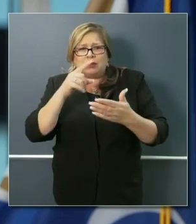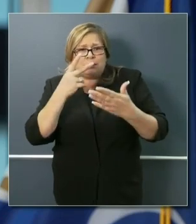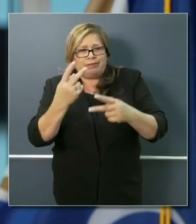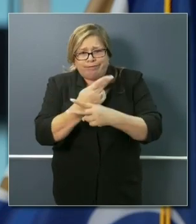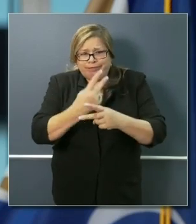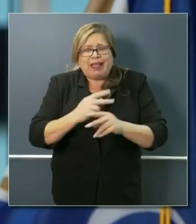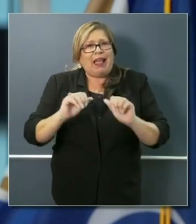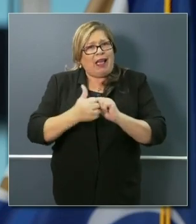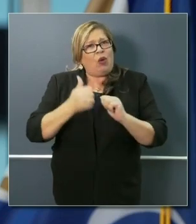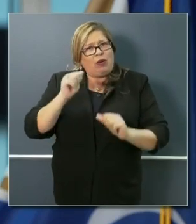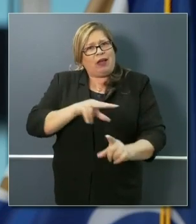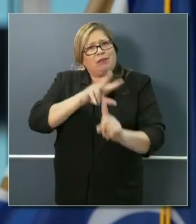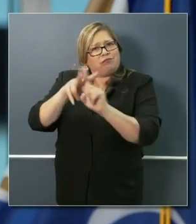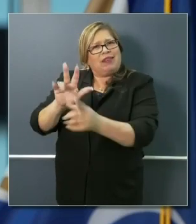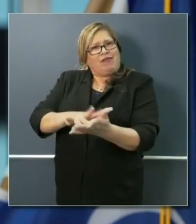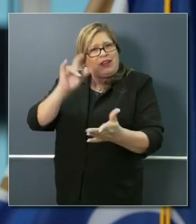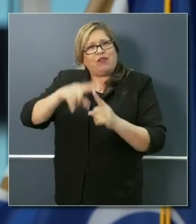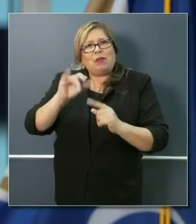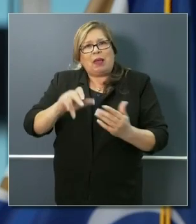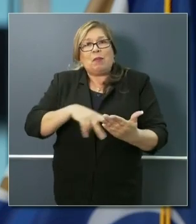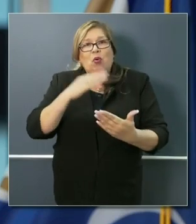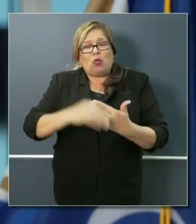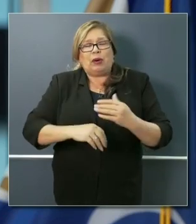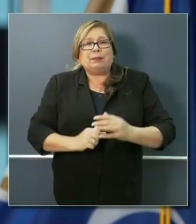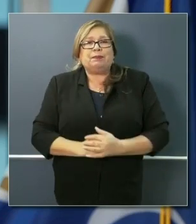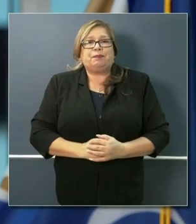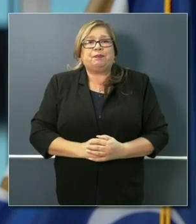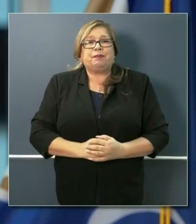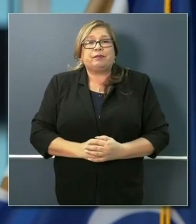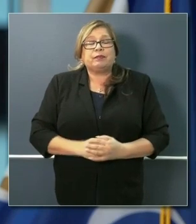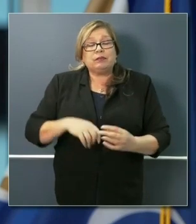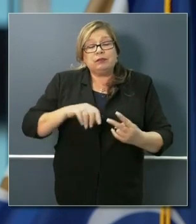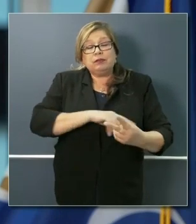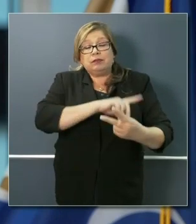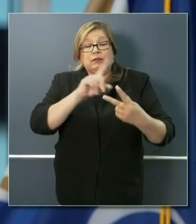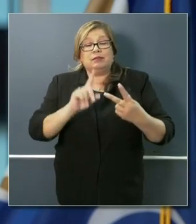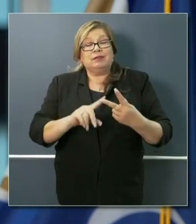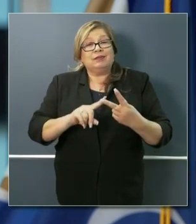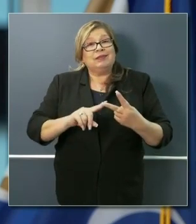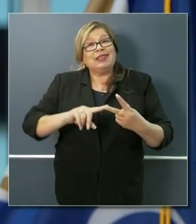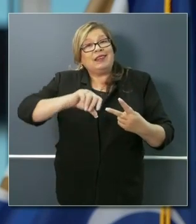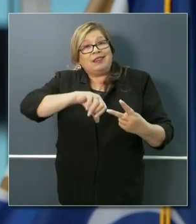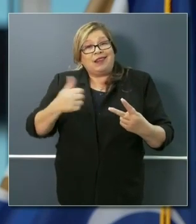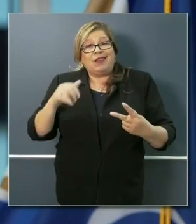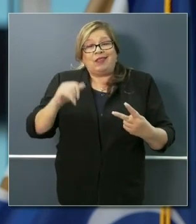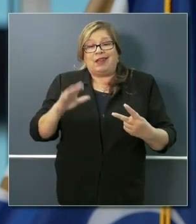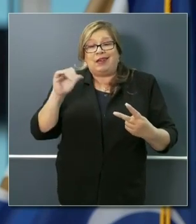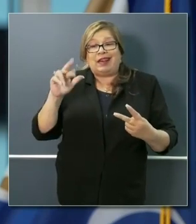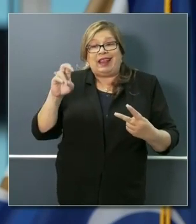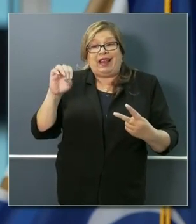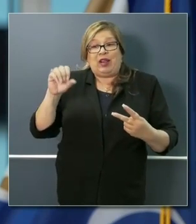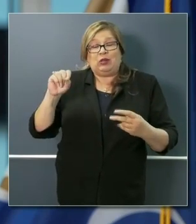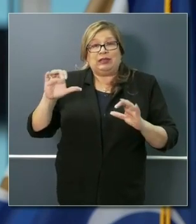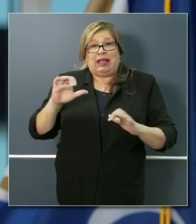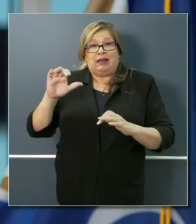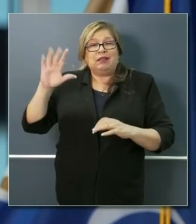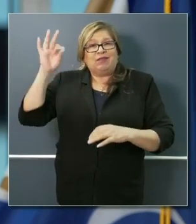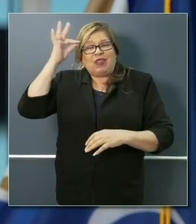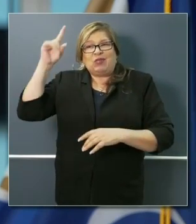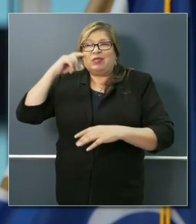other, even more significant program was just recently passed in the CARES Act. Again, that's the $2.2 trillion